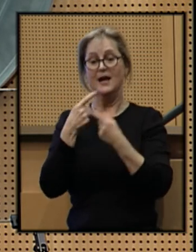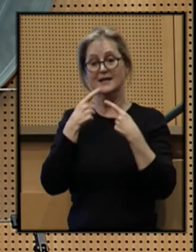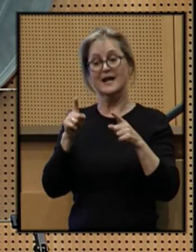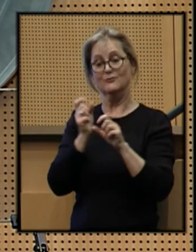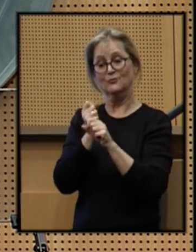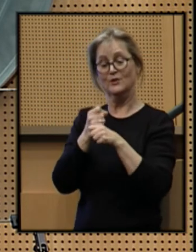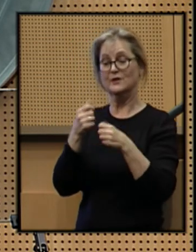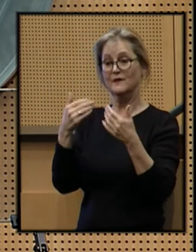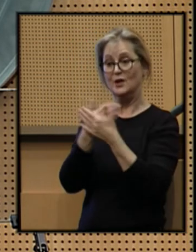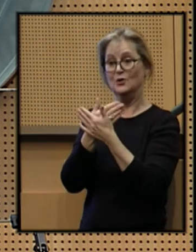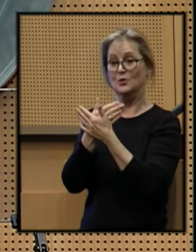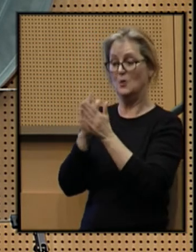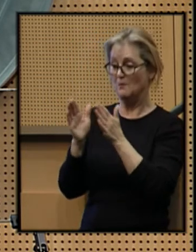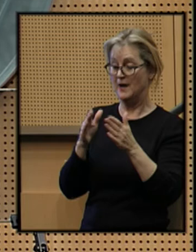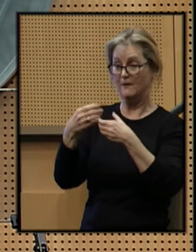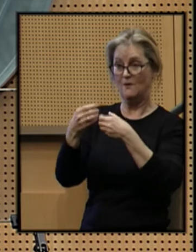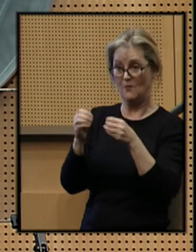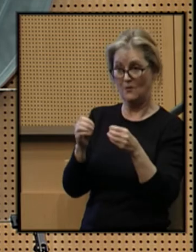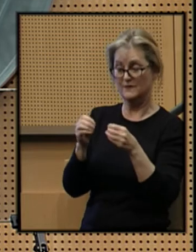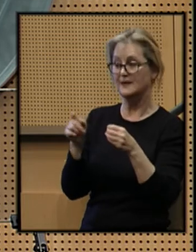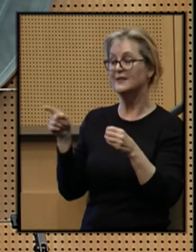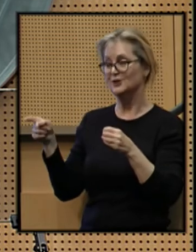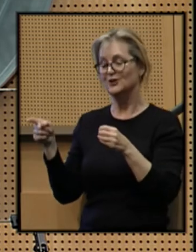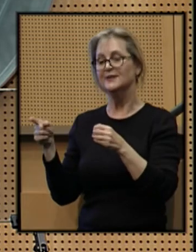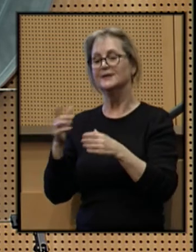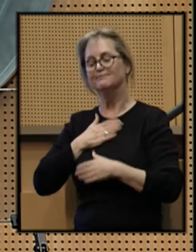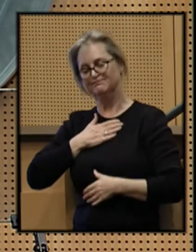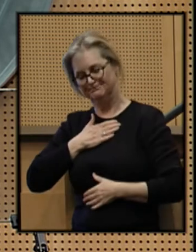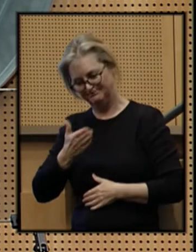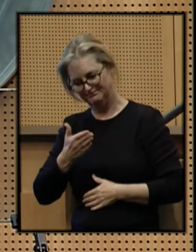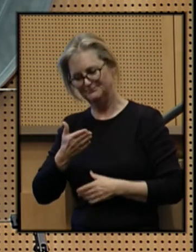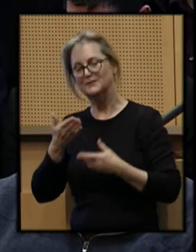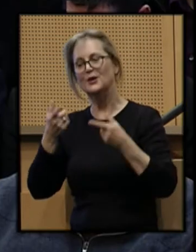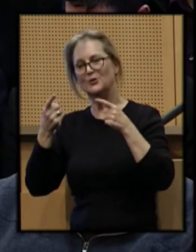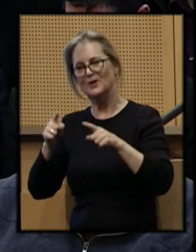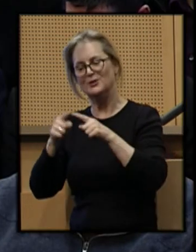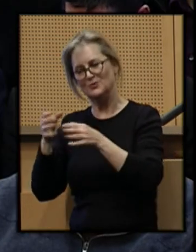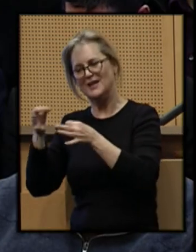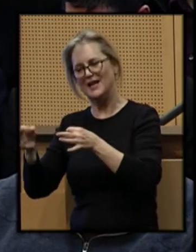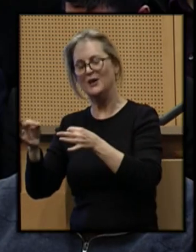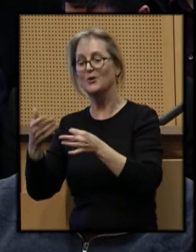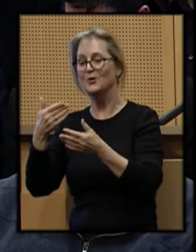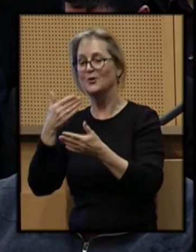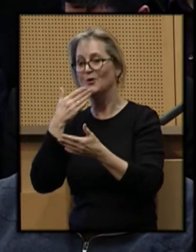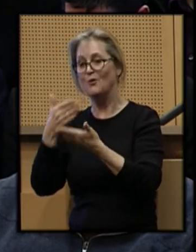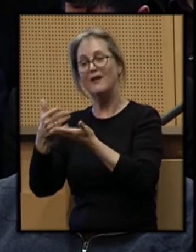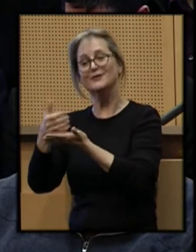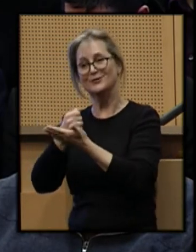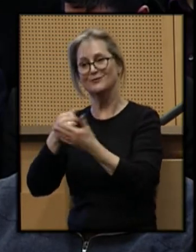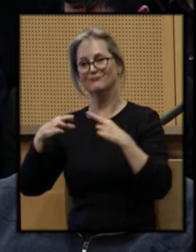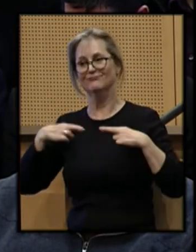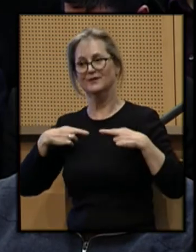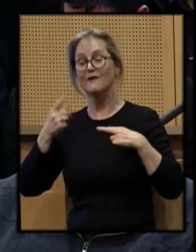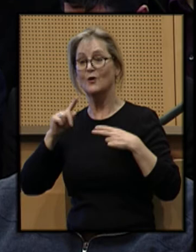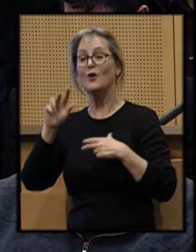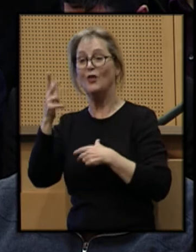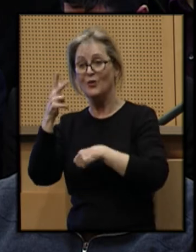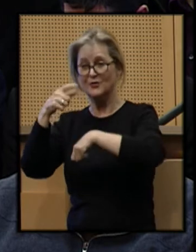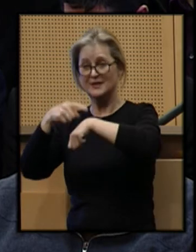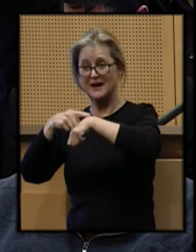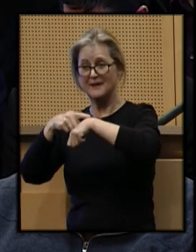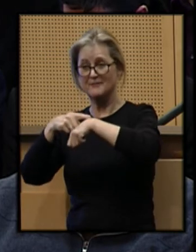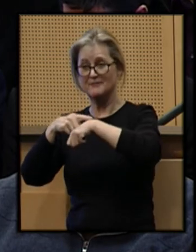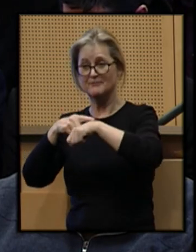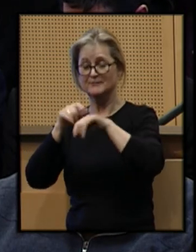creation of a new planning office, she graciously agreed to delay her well-deserved retirement for a third time